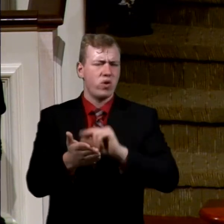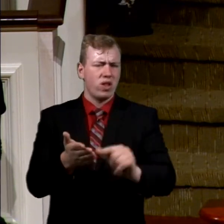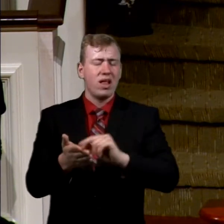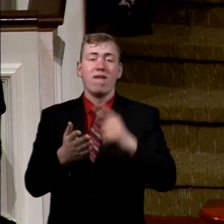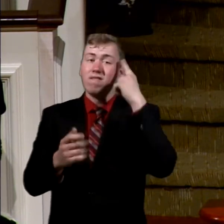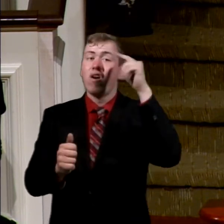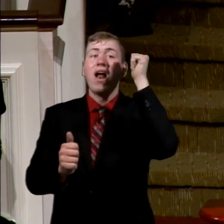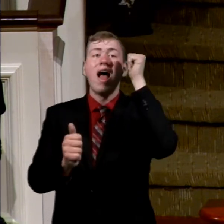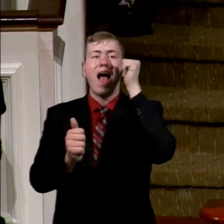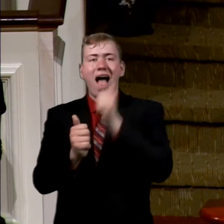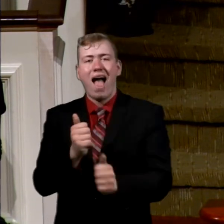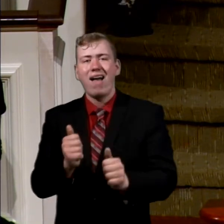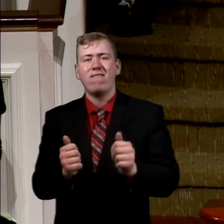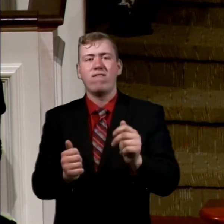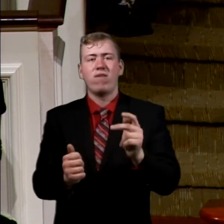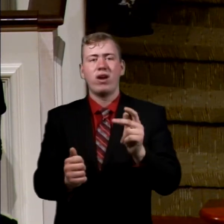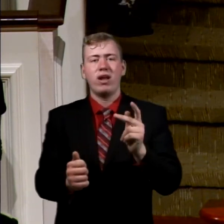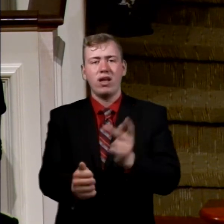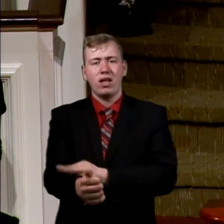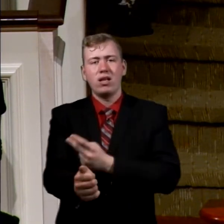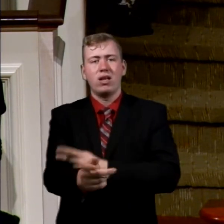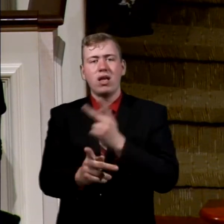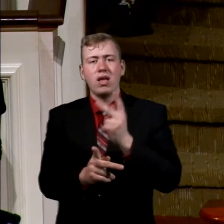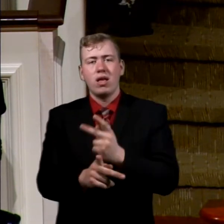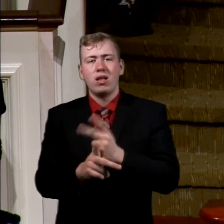what? Unto?